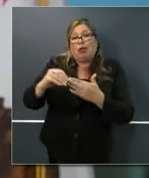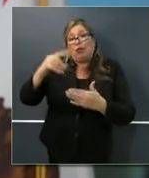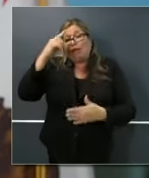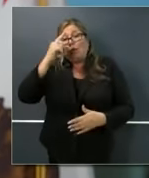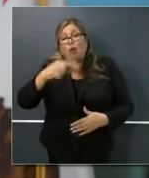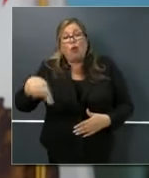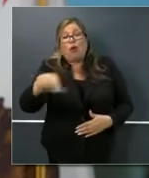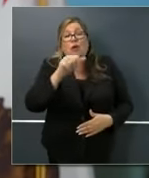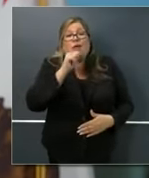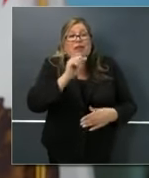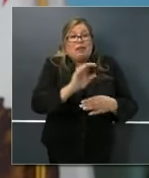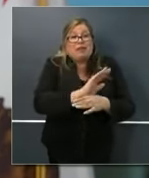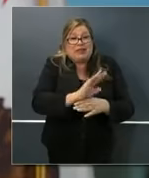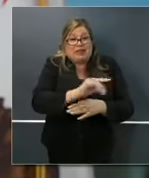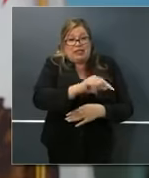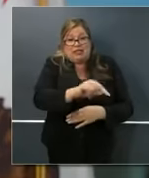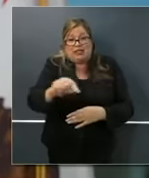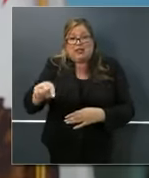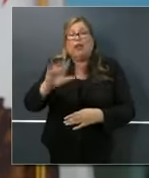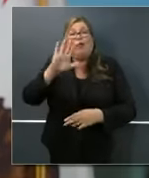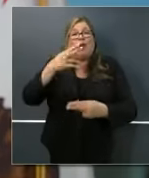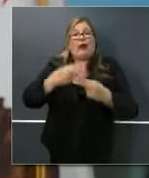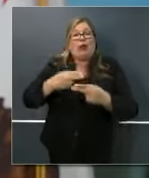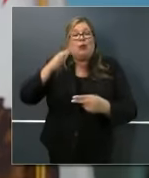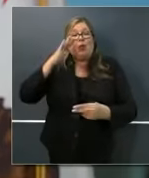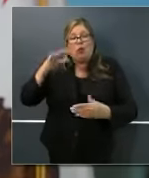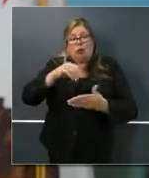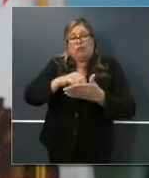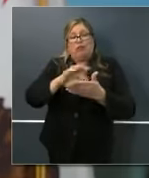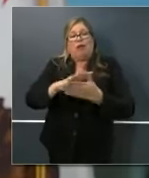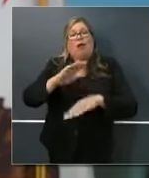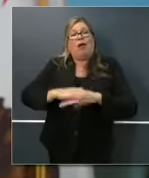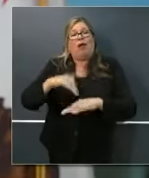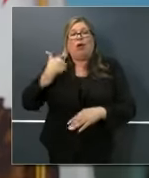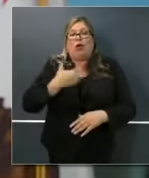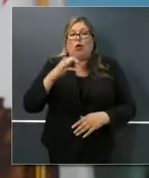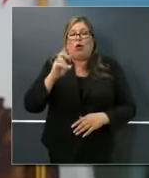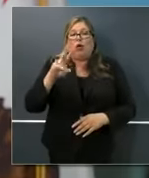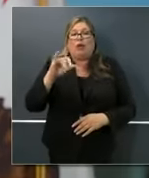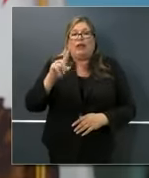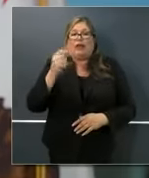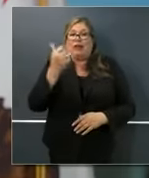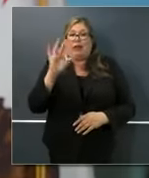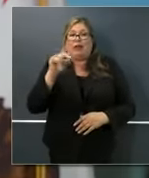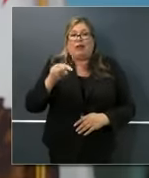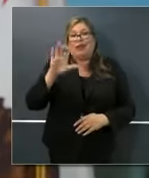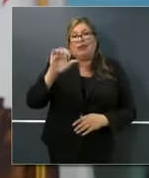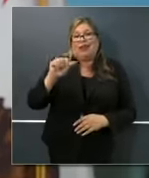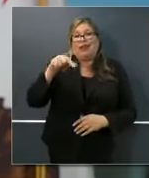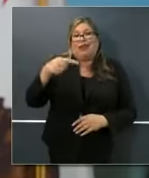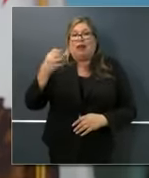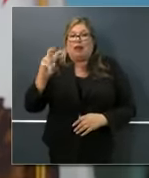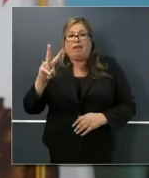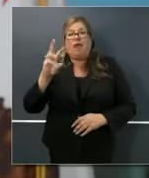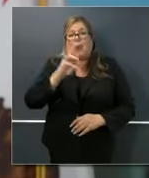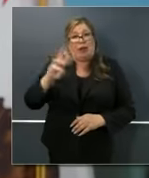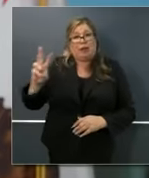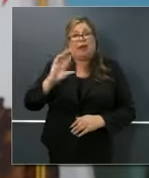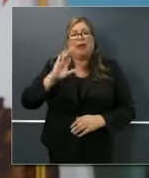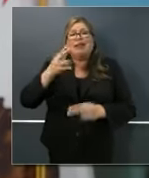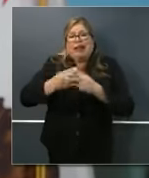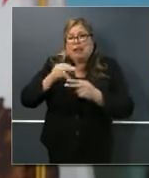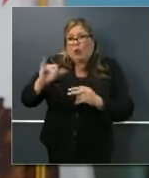whose names will appear on our COVID19.ca.gov website. COVID19.ca.gov